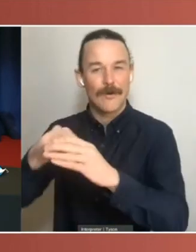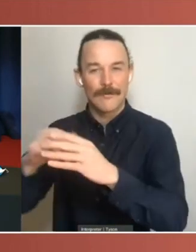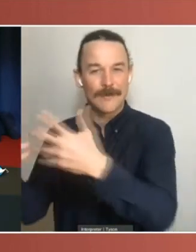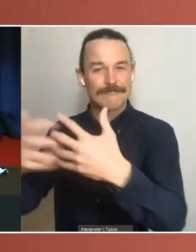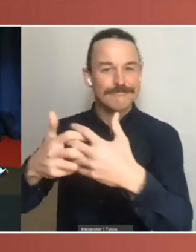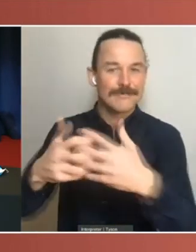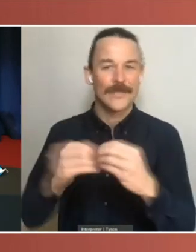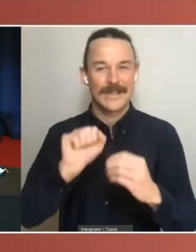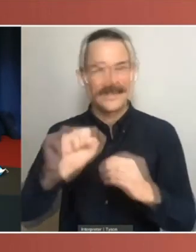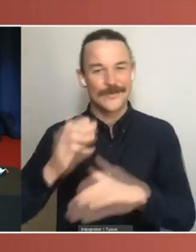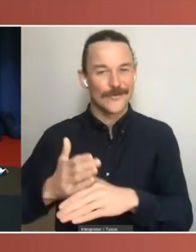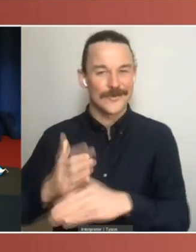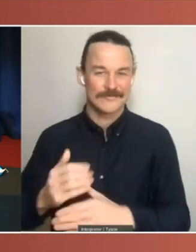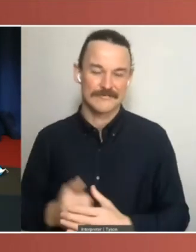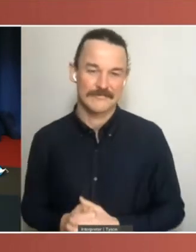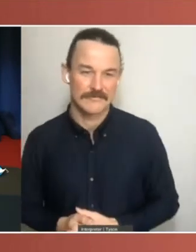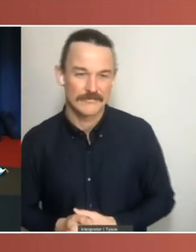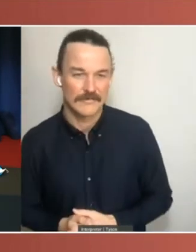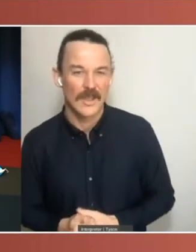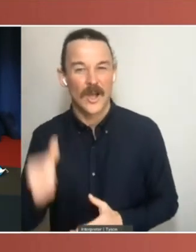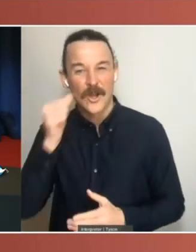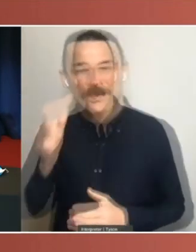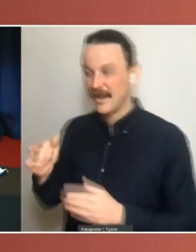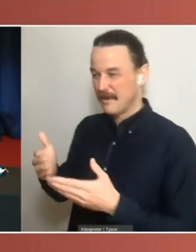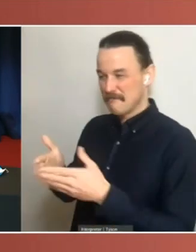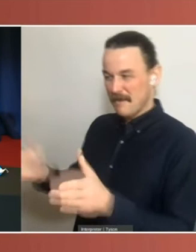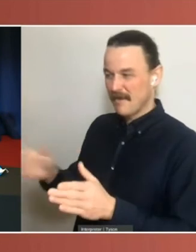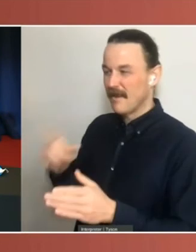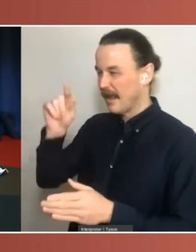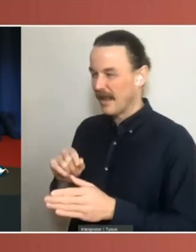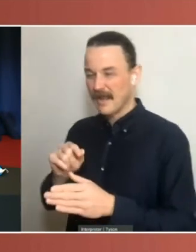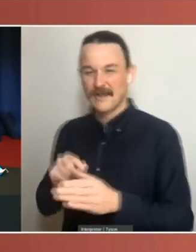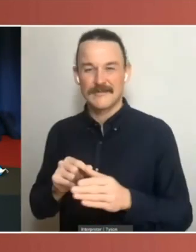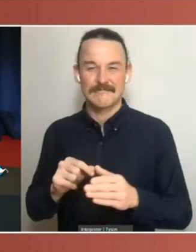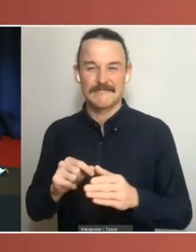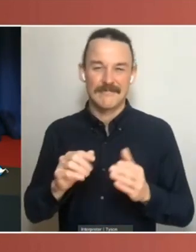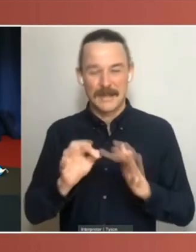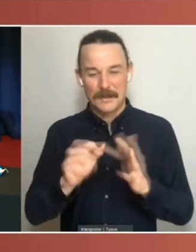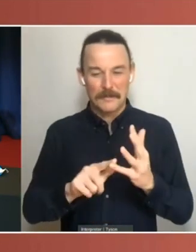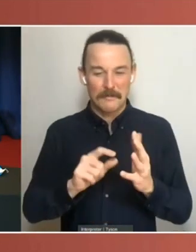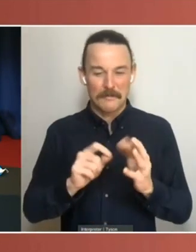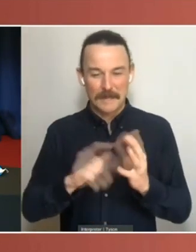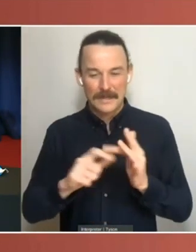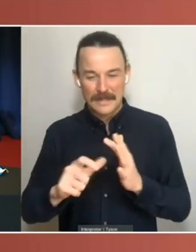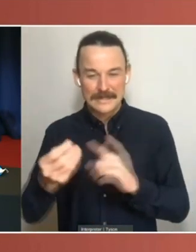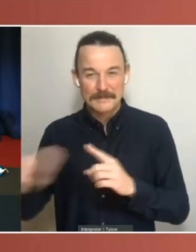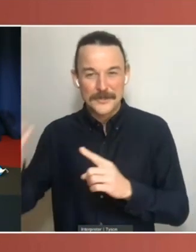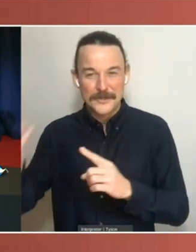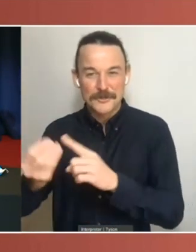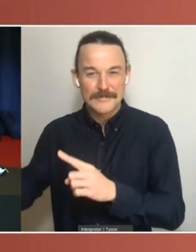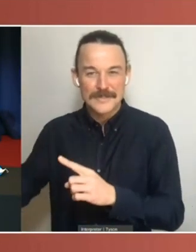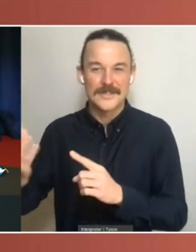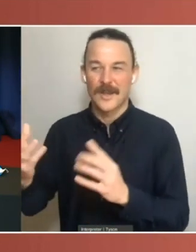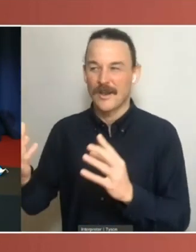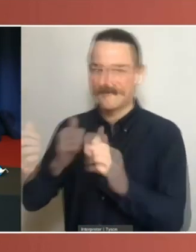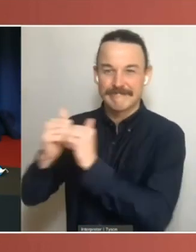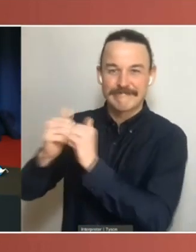guess, for the public to engage with committees through public submissions in the hearing process. I think we're looking for insights into